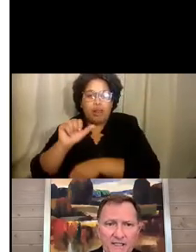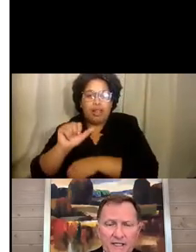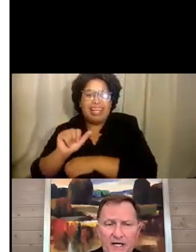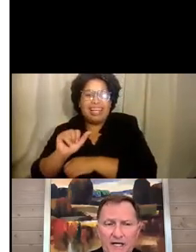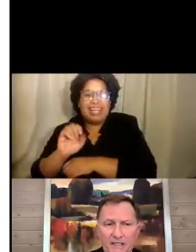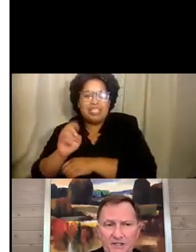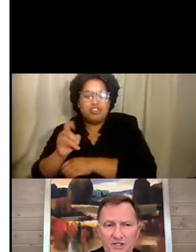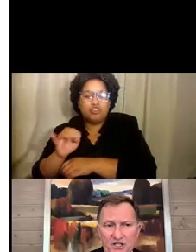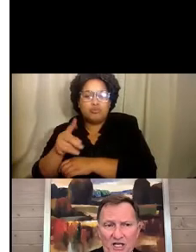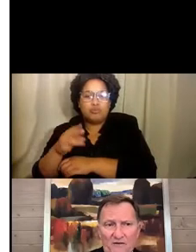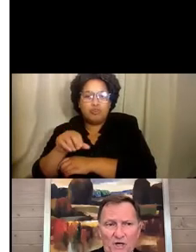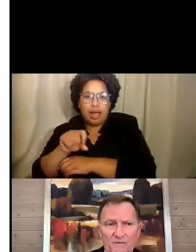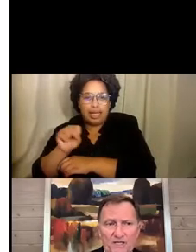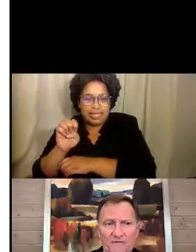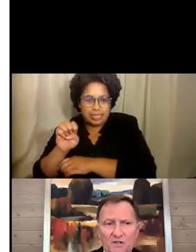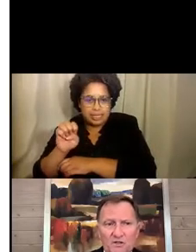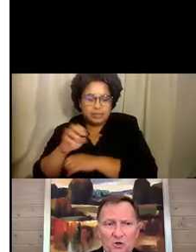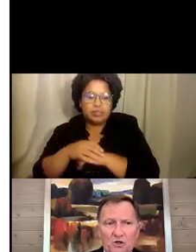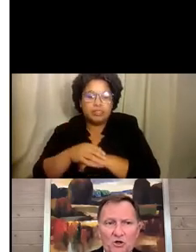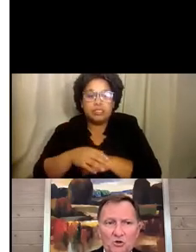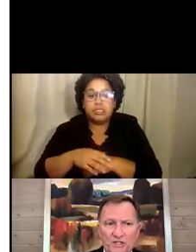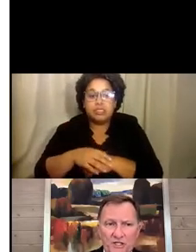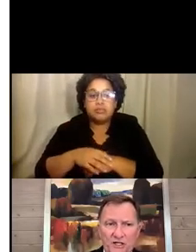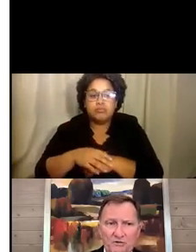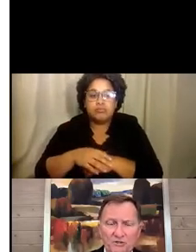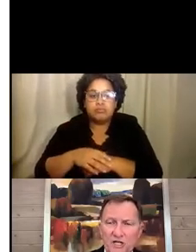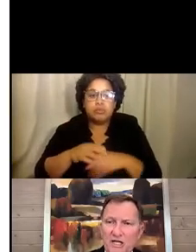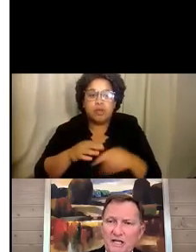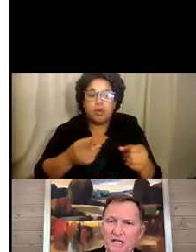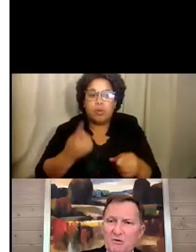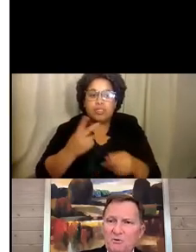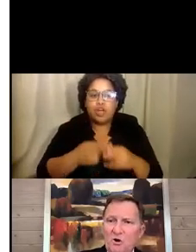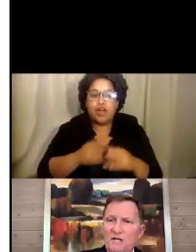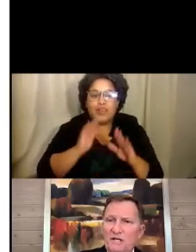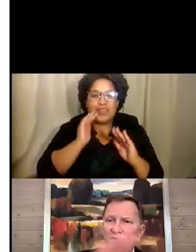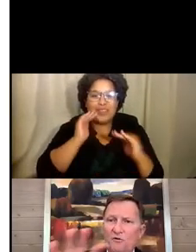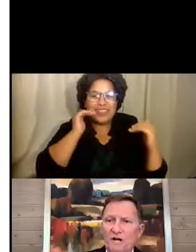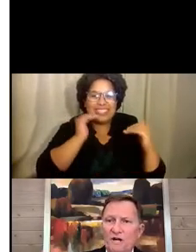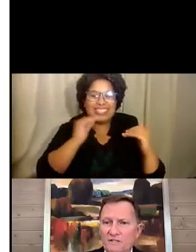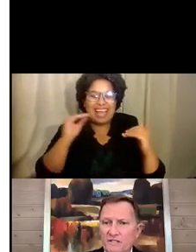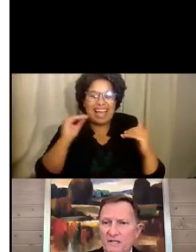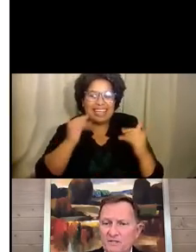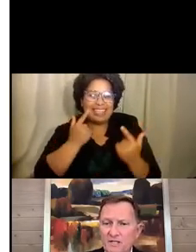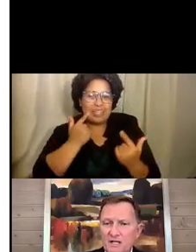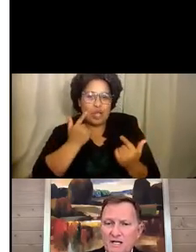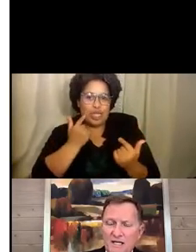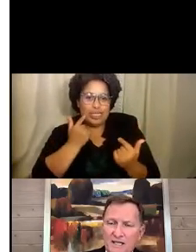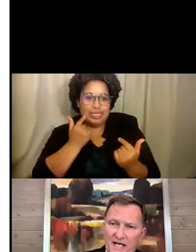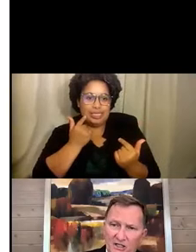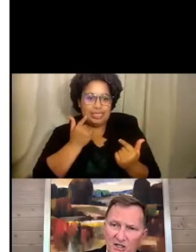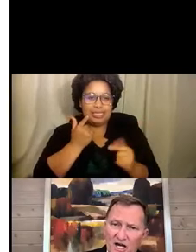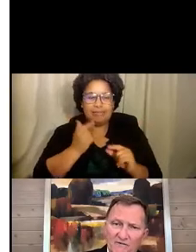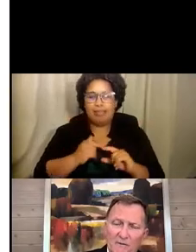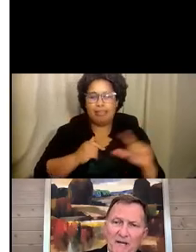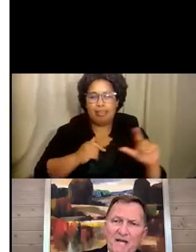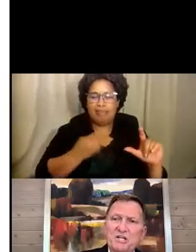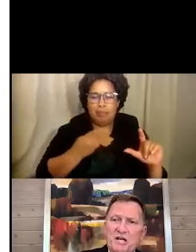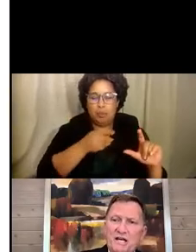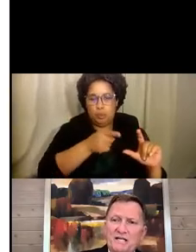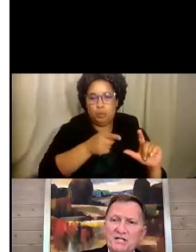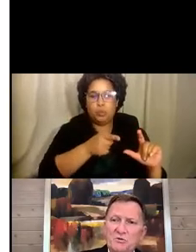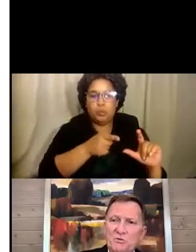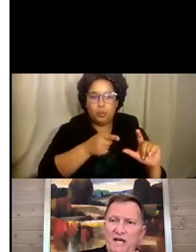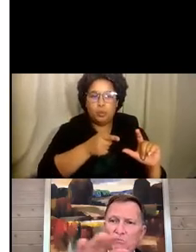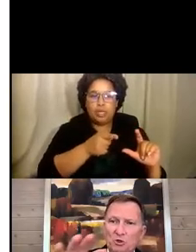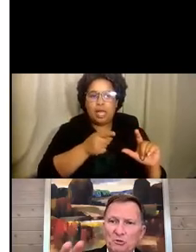And this is the one up in the left corner called Grins and Giggles. They were broken into four different teams. They had a lot of amazing